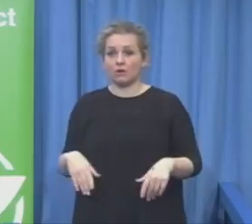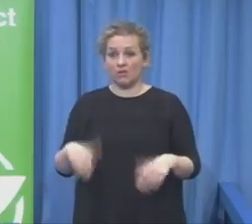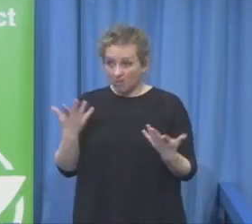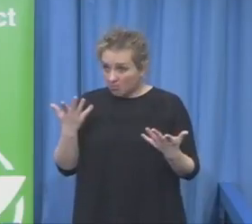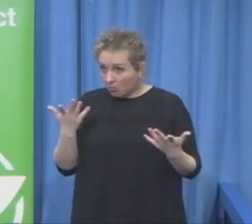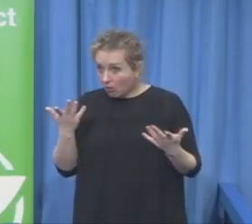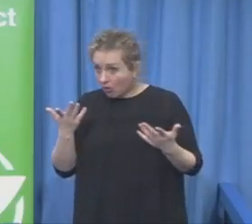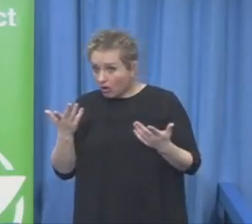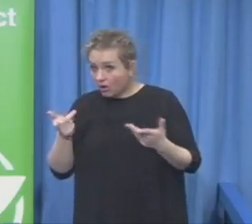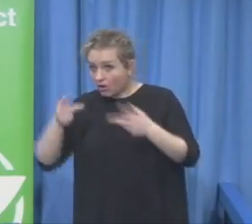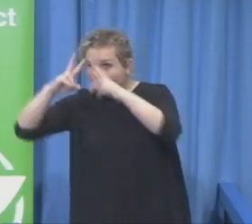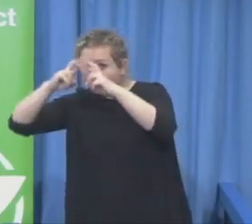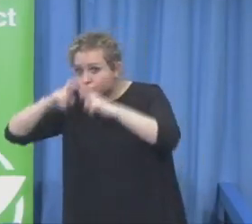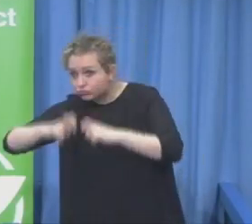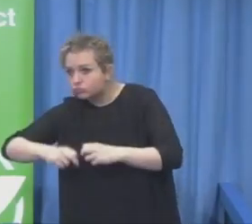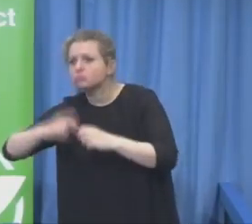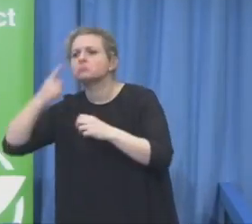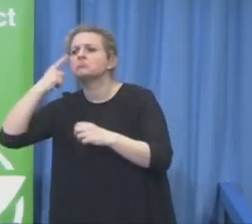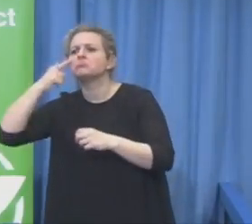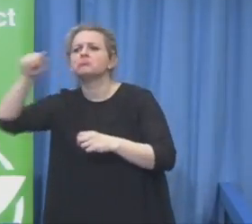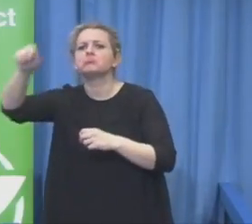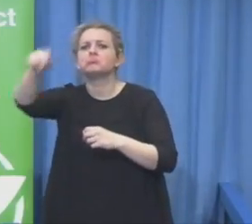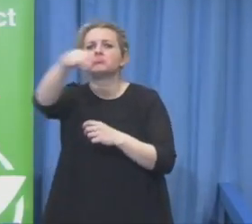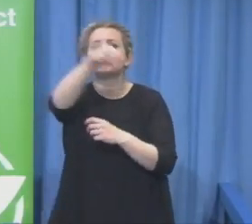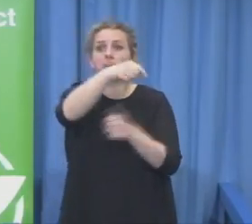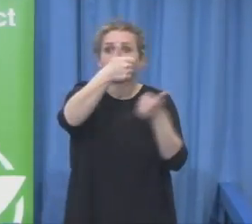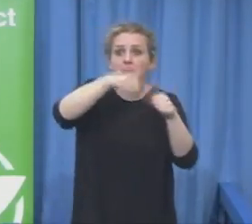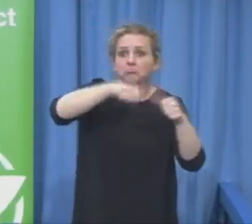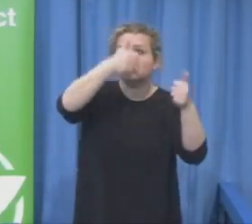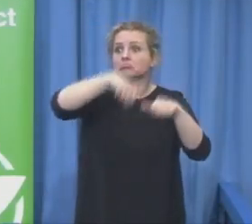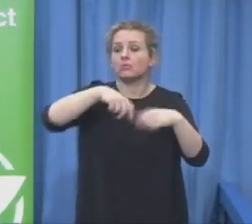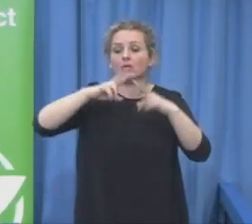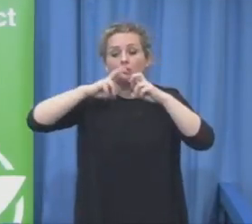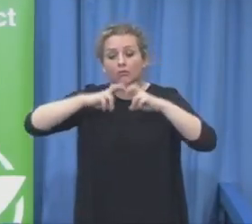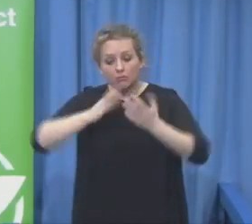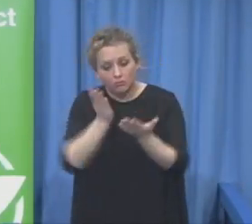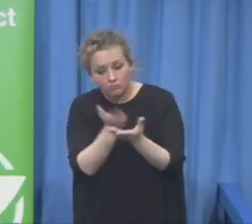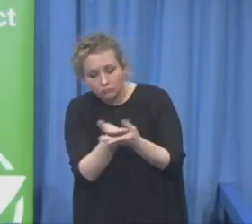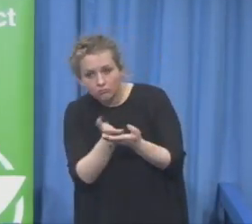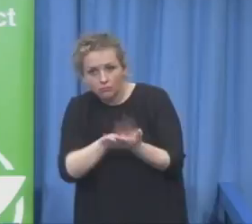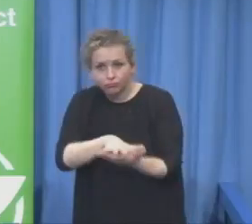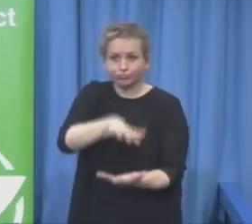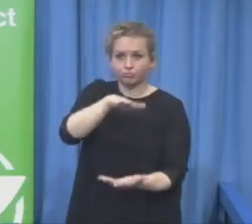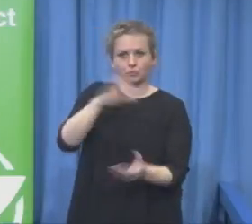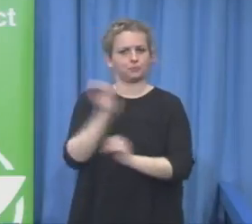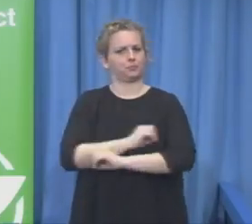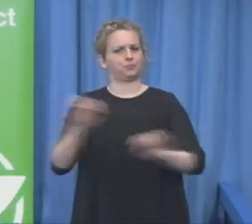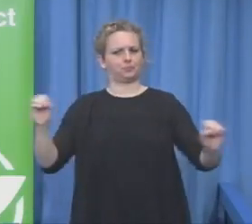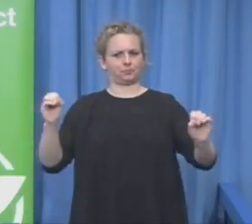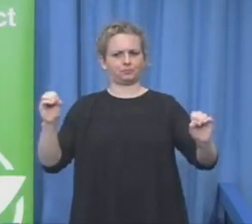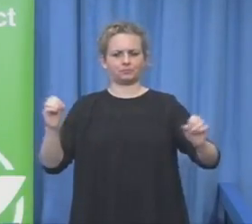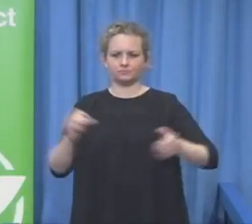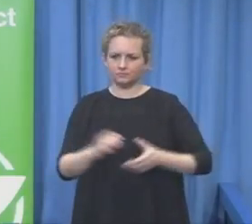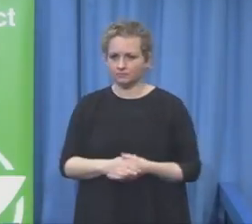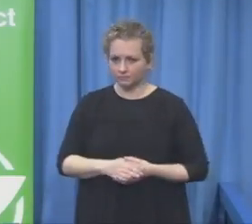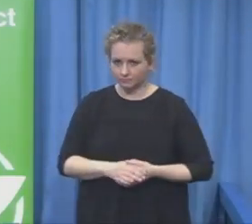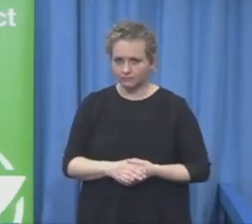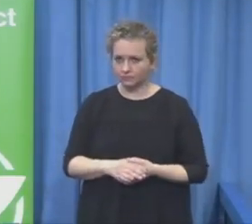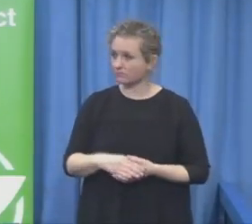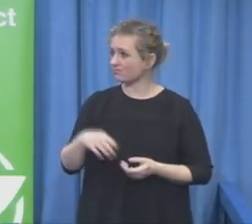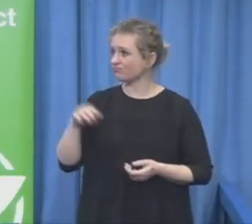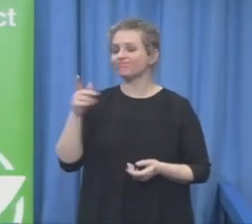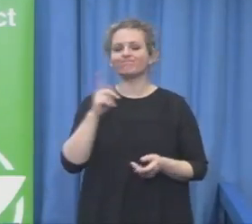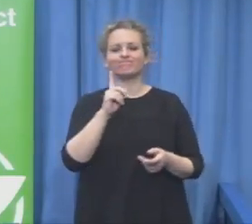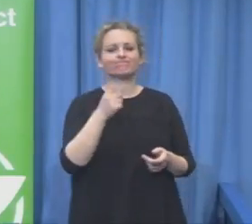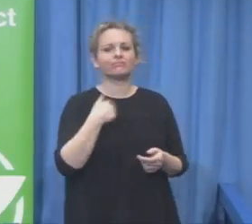Results are forthcoming. So we started this research one and a half years ago, and we made literature research on this. And what we can